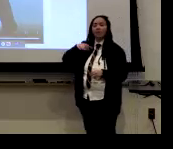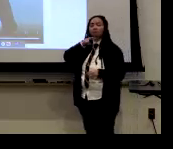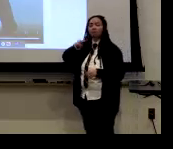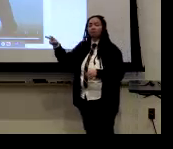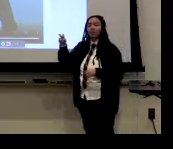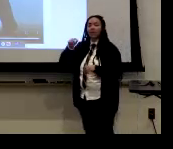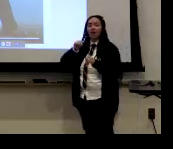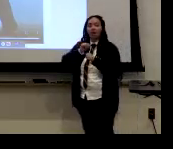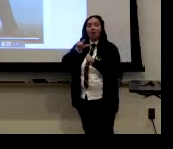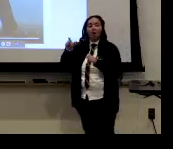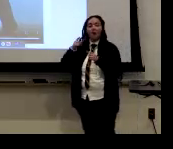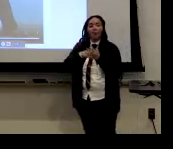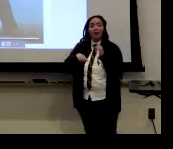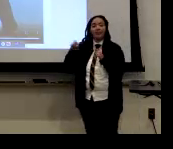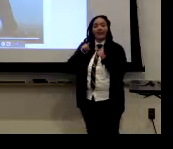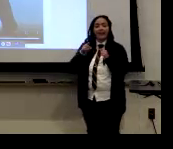So.